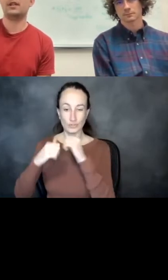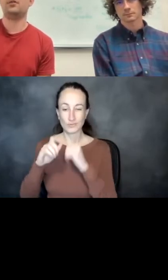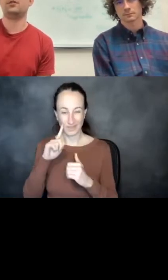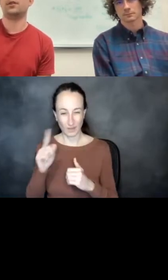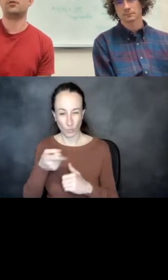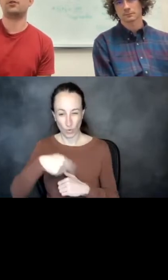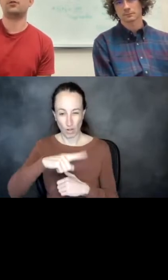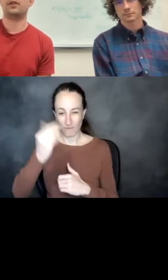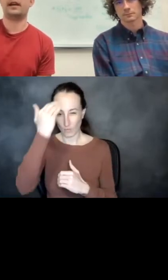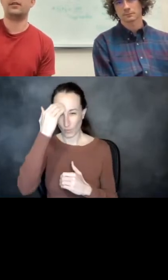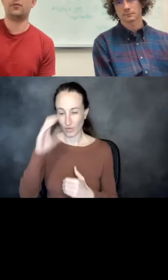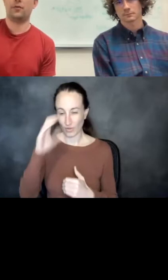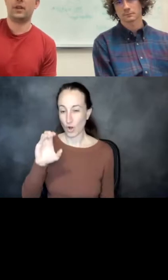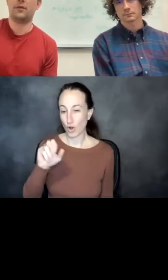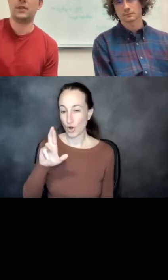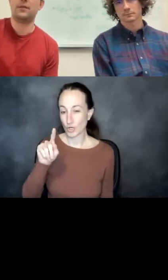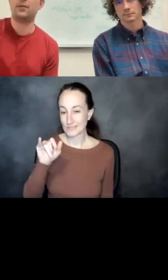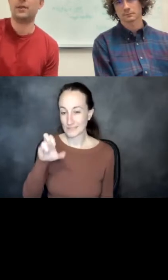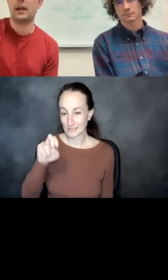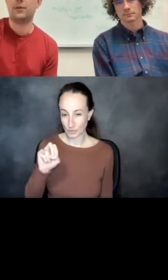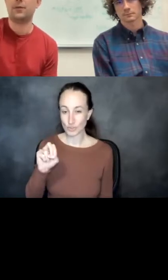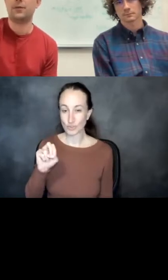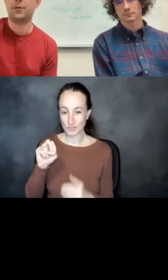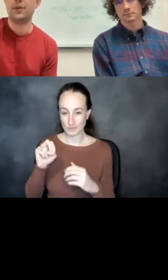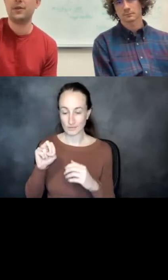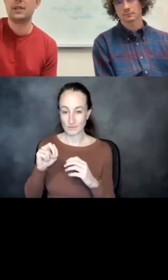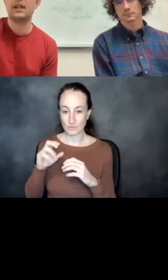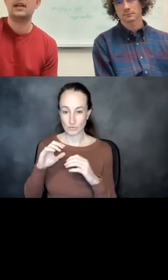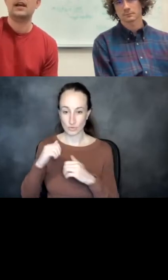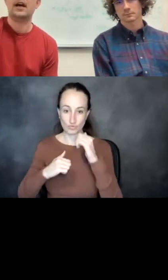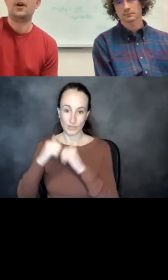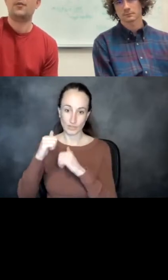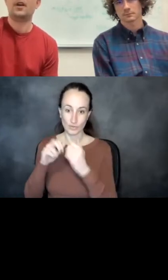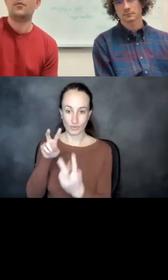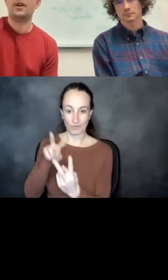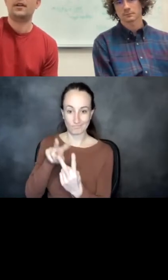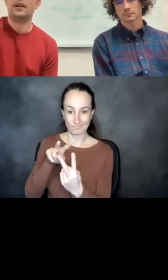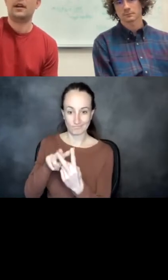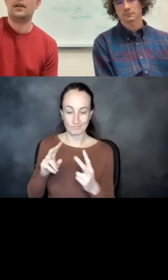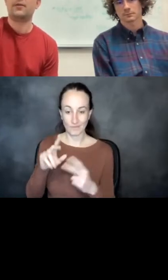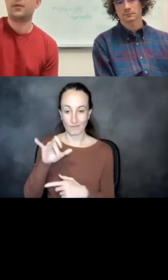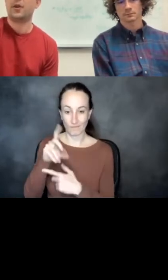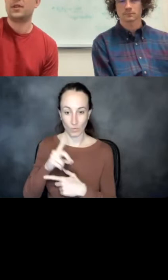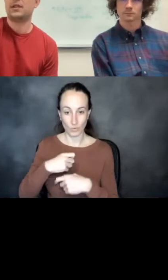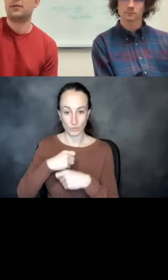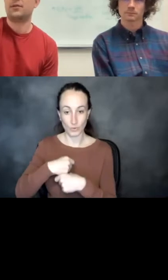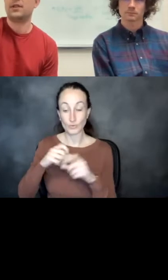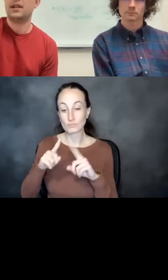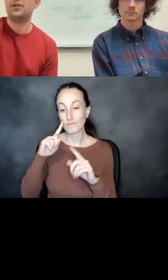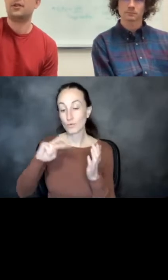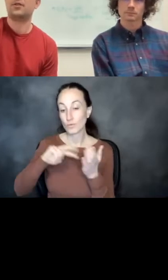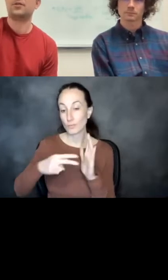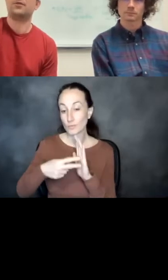representation of the structure that Rosetta Fold and Alpha Fold produce. But for the purposes of